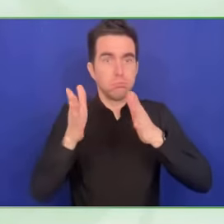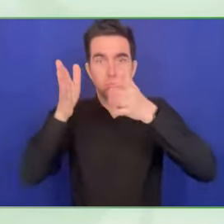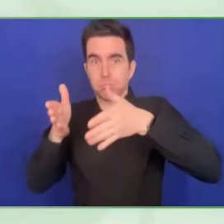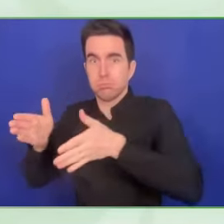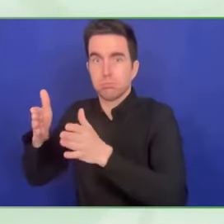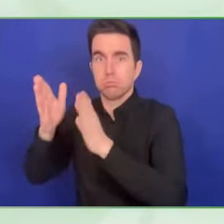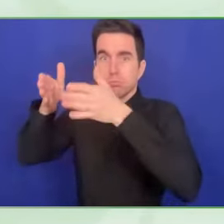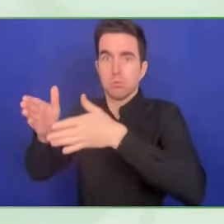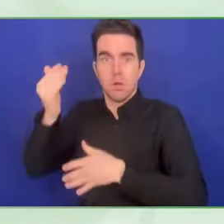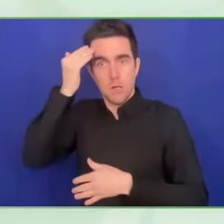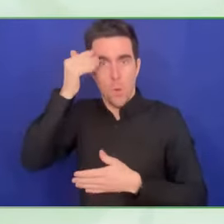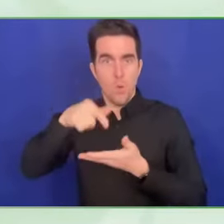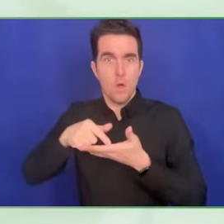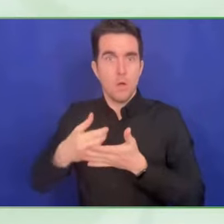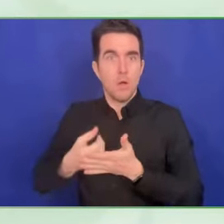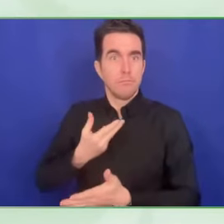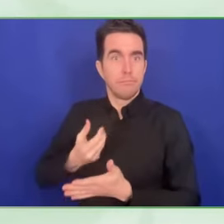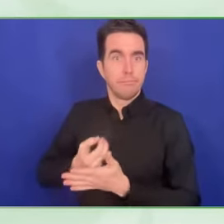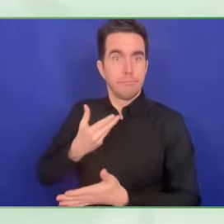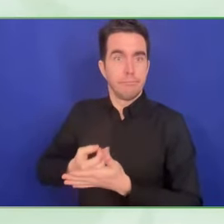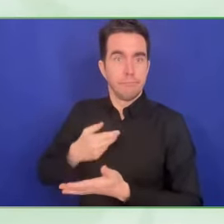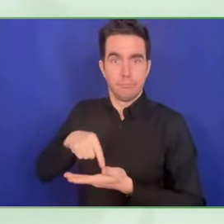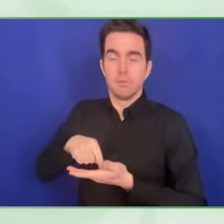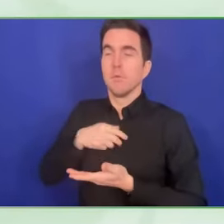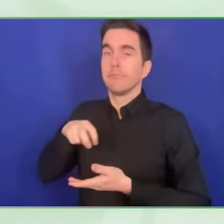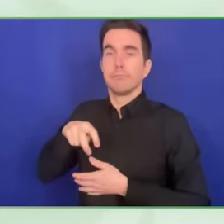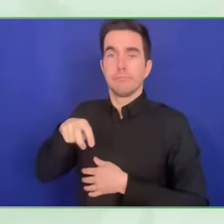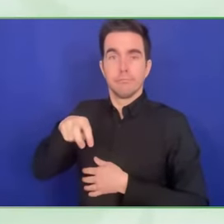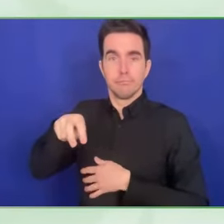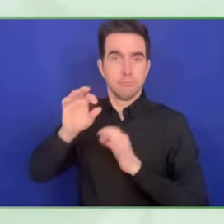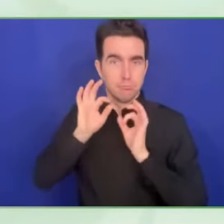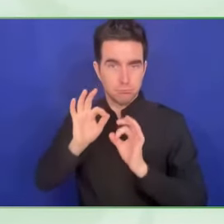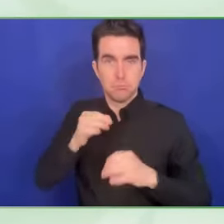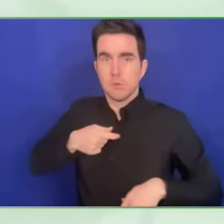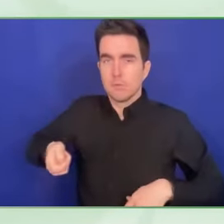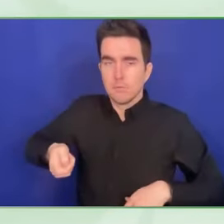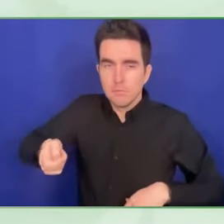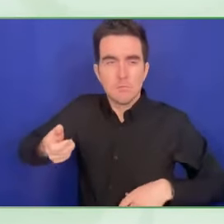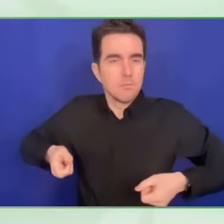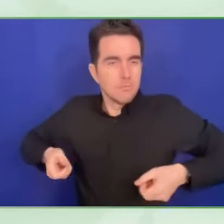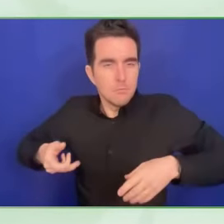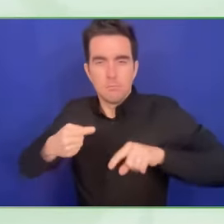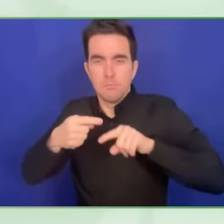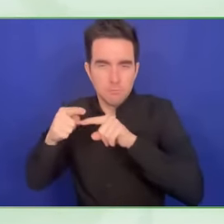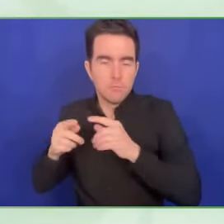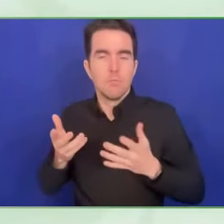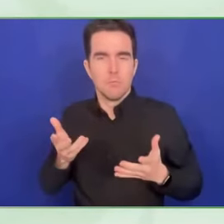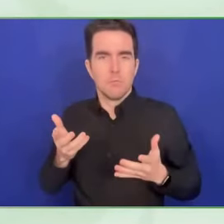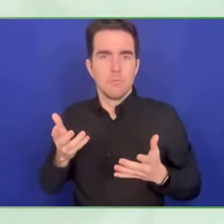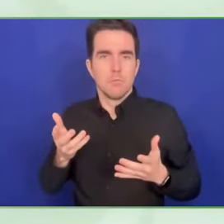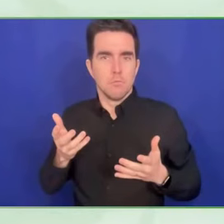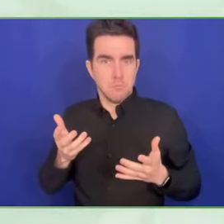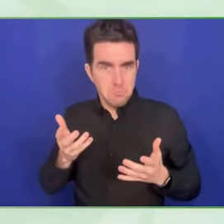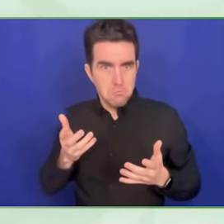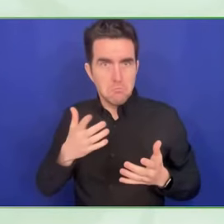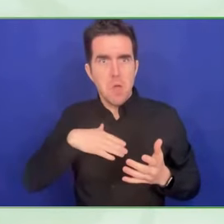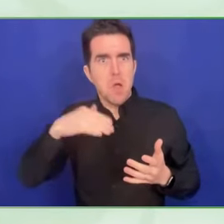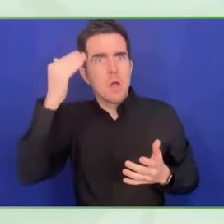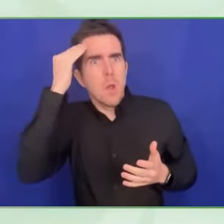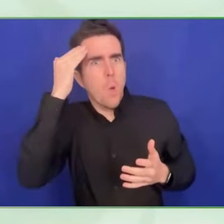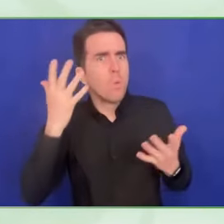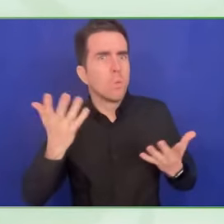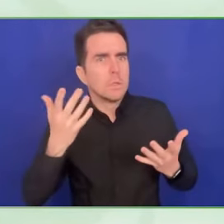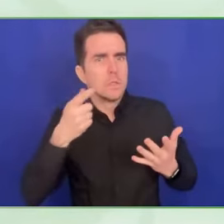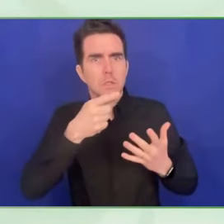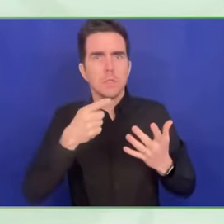company that are giving you this service. So you are sending also the information. So we have two problems for